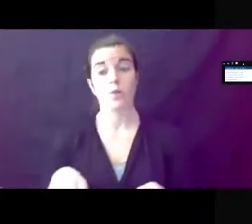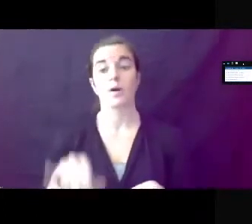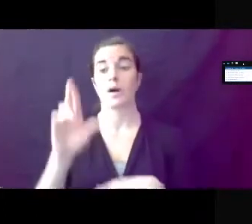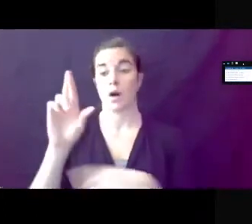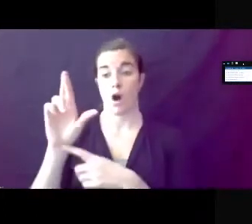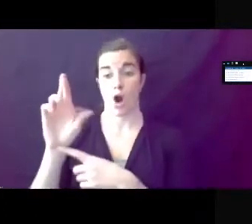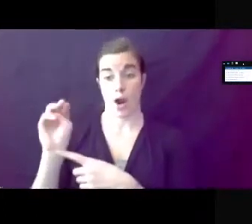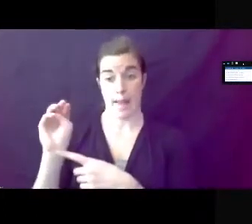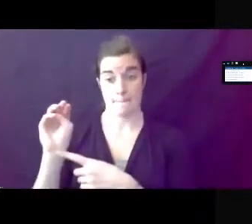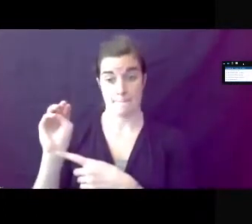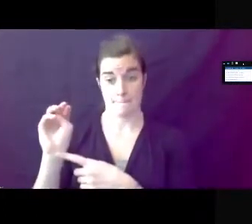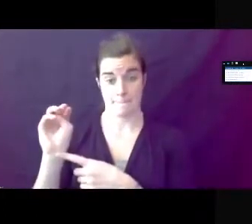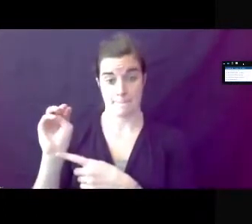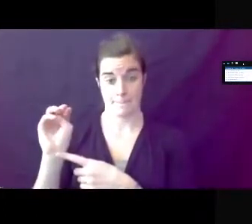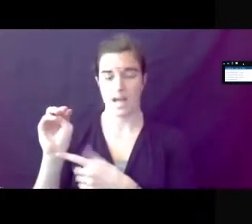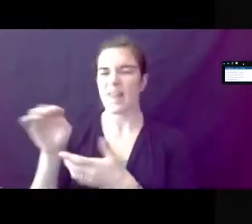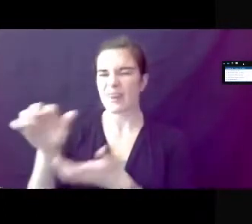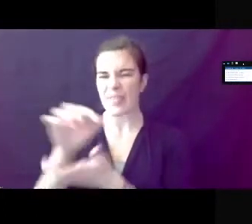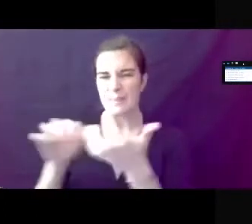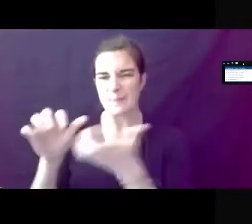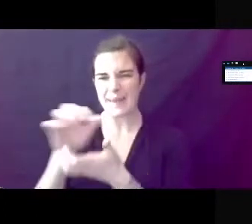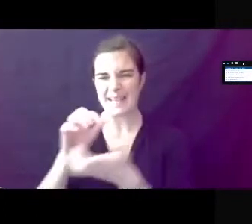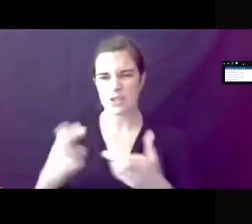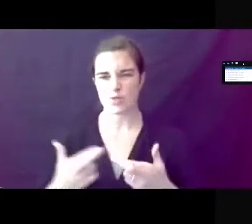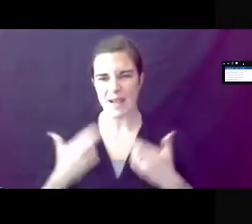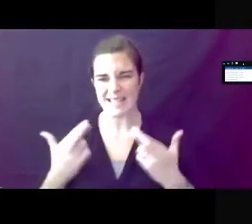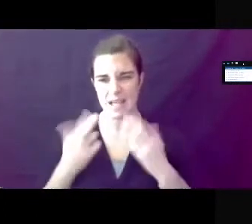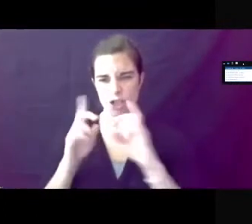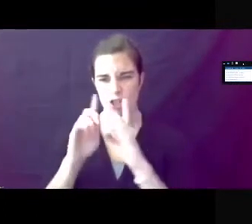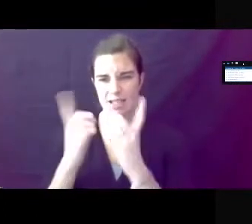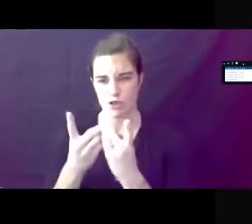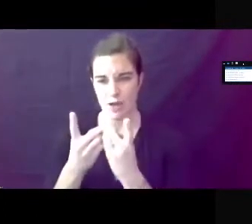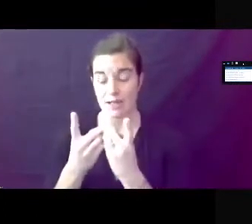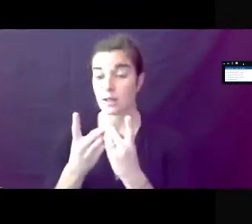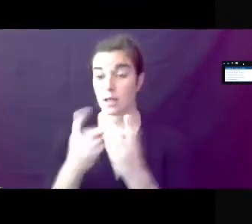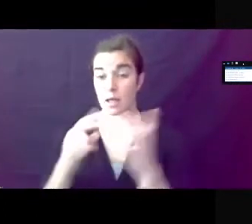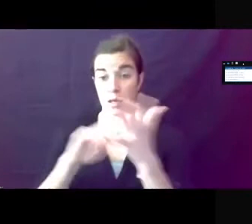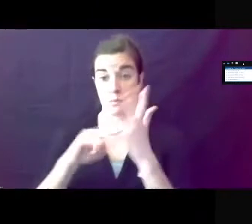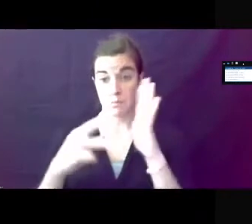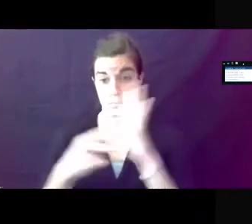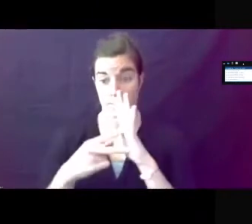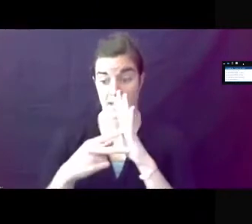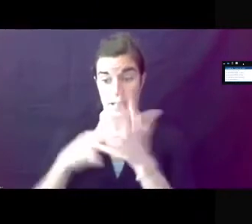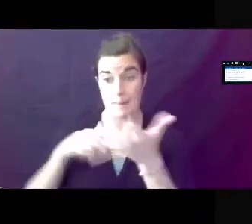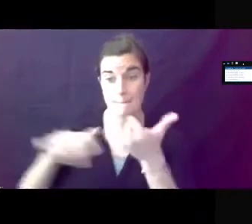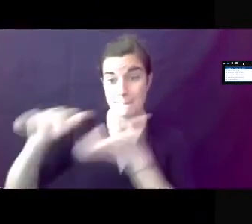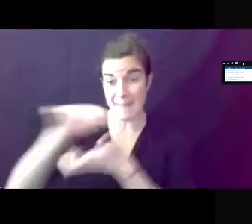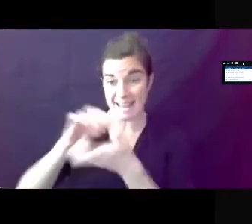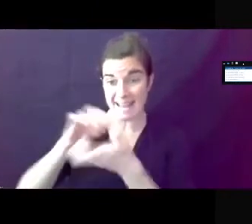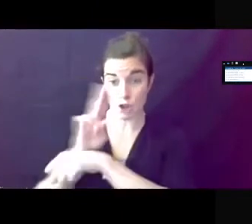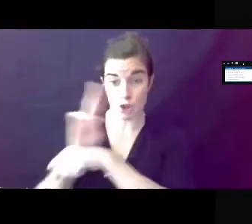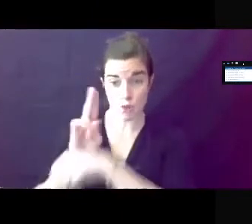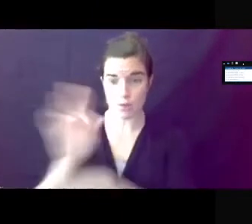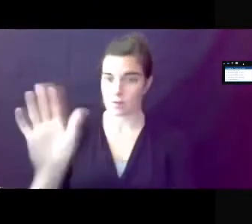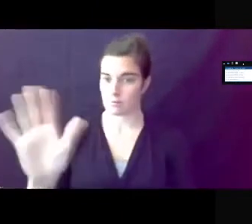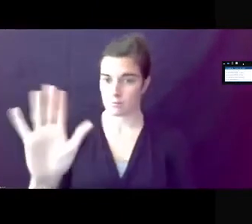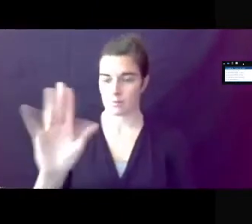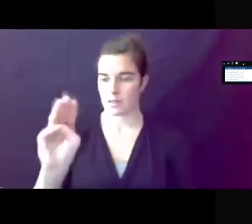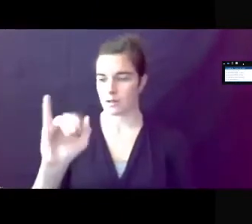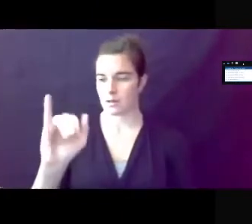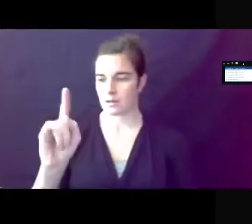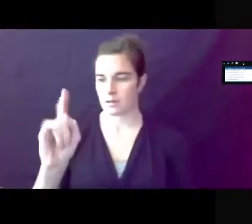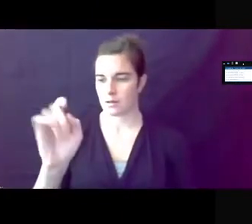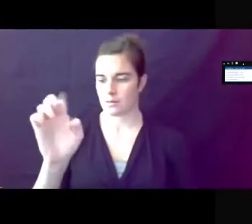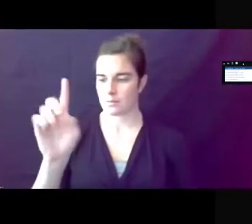RM, those mixed residential districts, that does not mean mixed use. It means that as in the